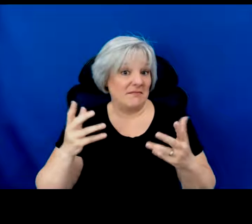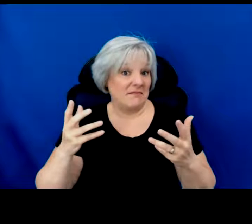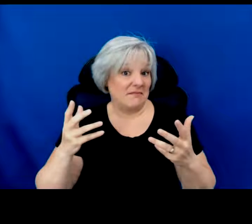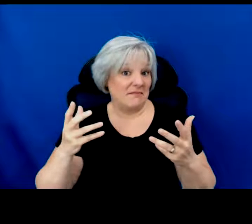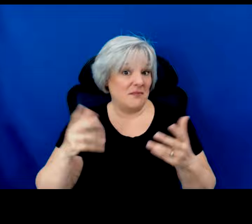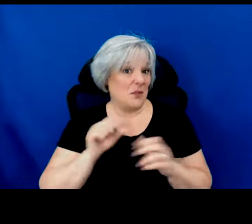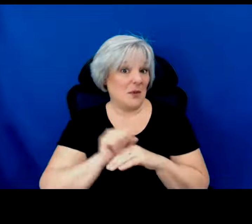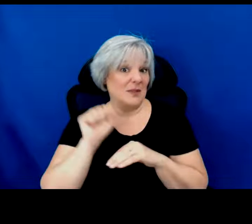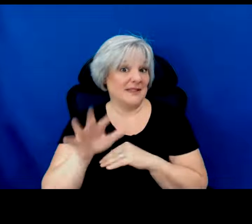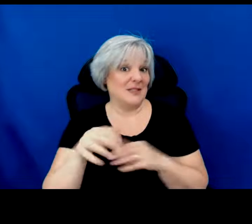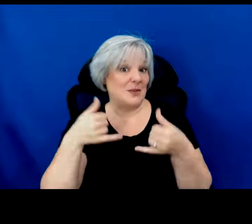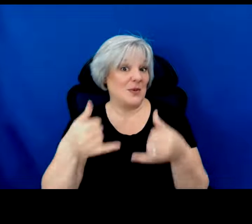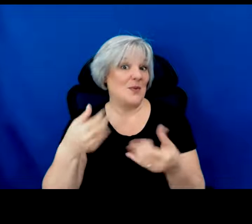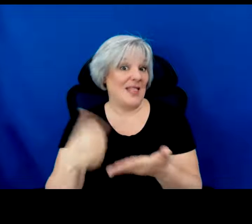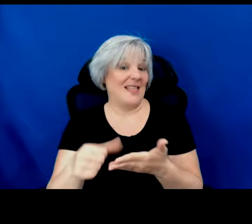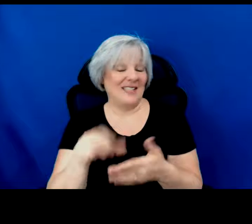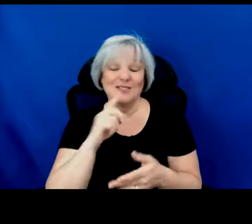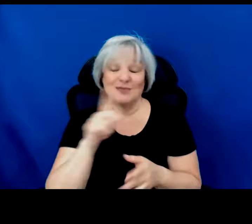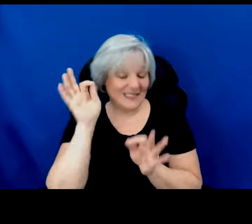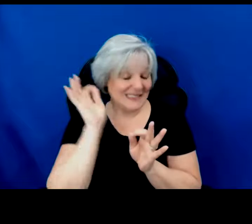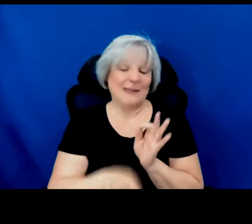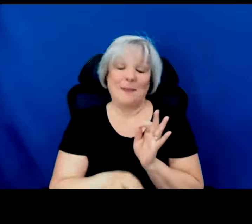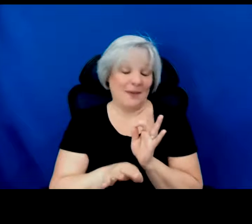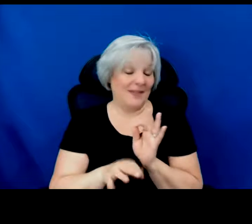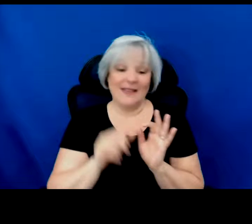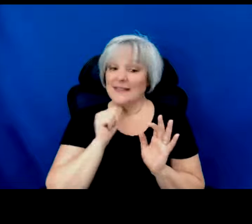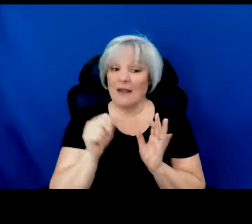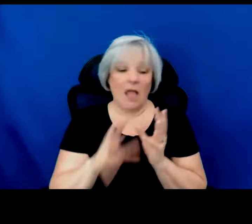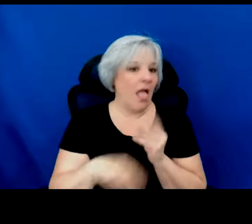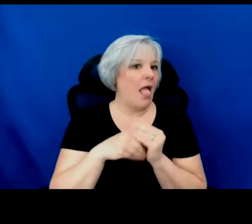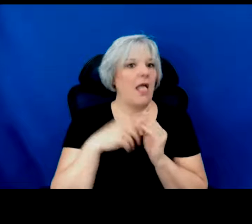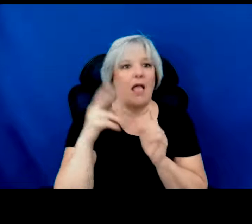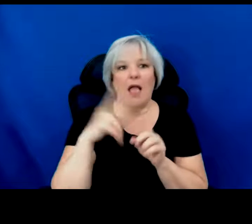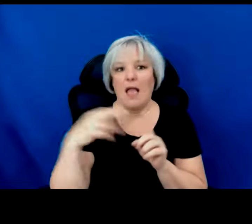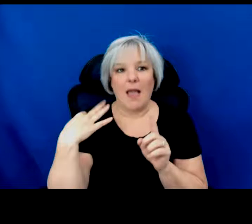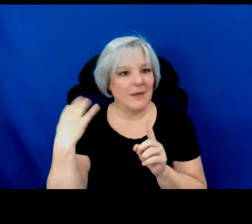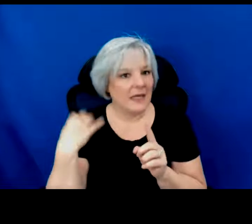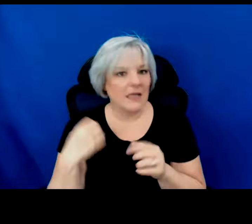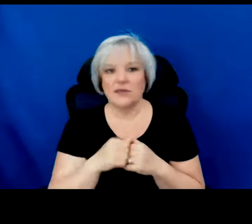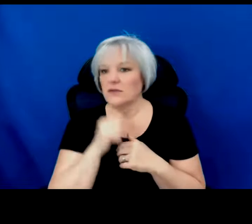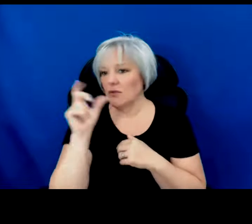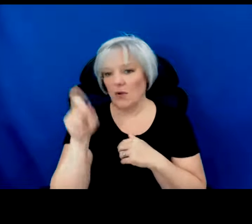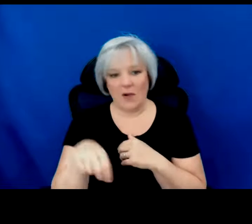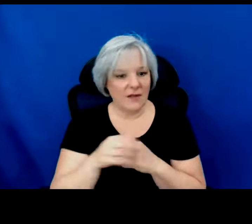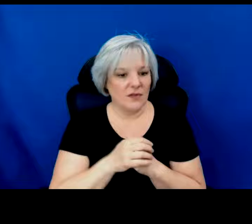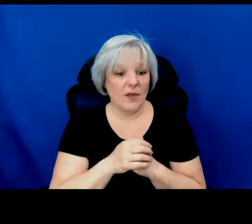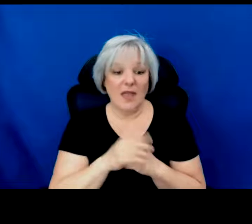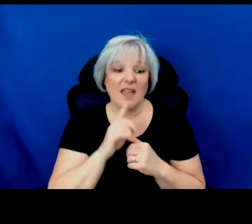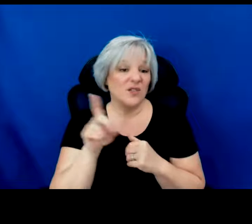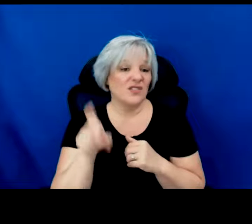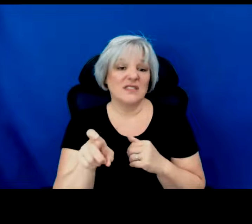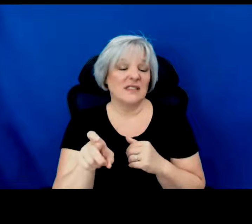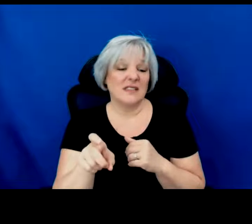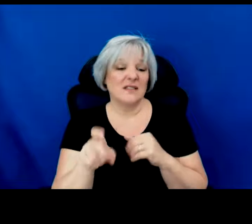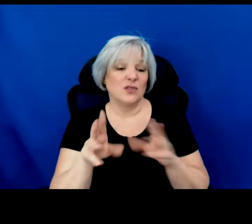send you an award letter. It's that simple. There's no additional application process. And all you need to do